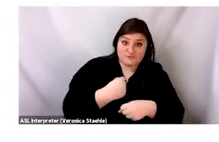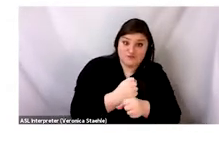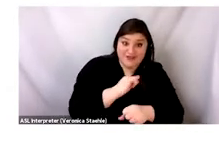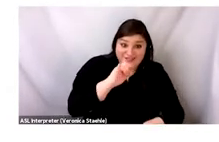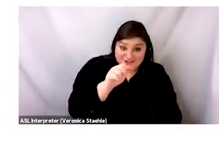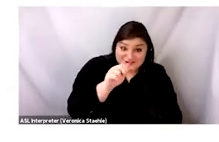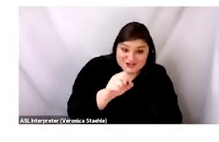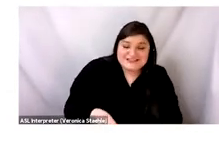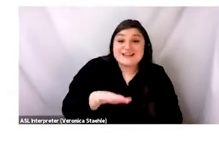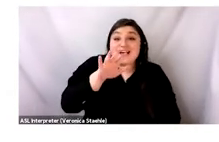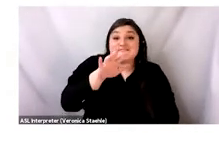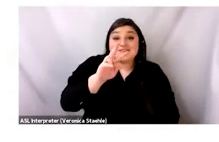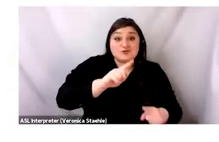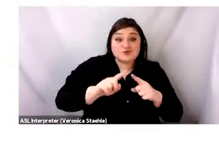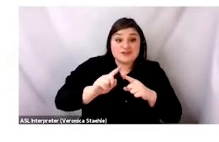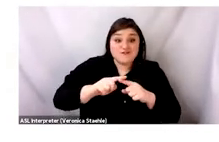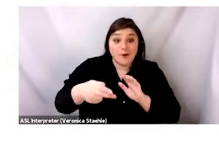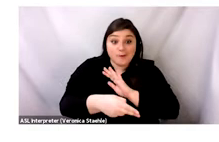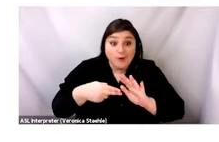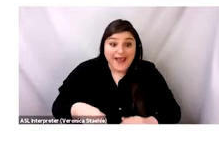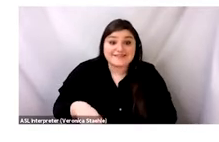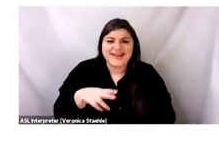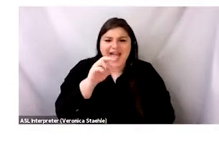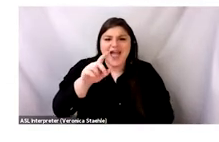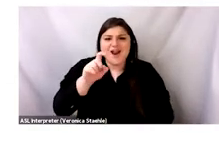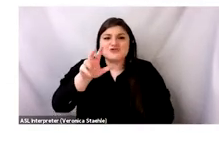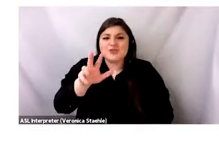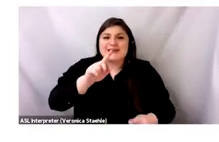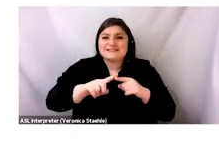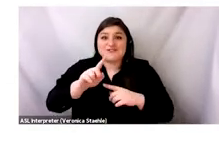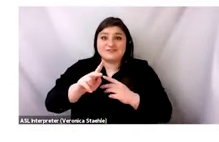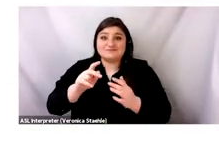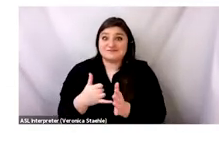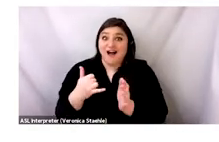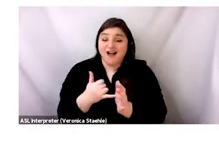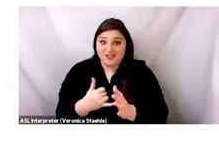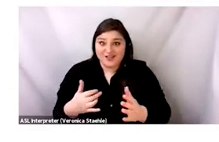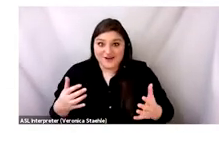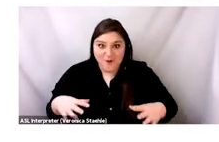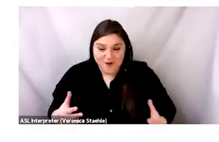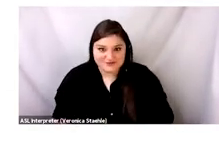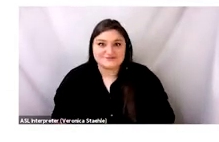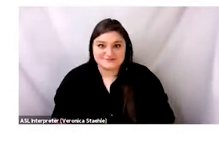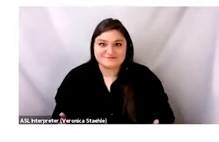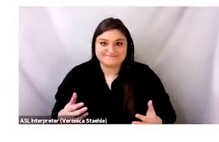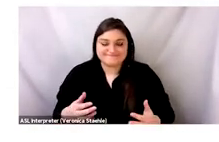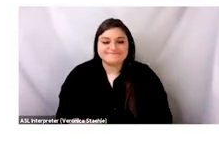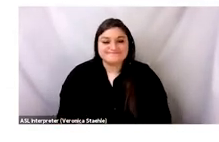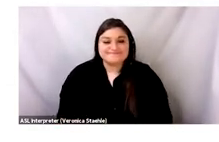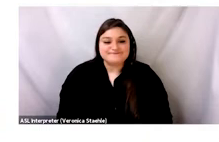contents of this bale has traveled over 1 million miles. Today, Kevin just sits in my living room